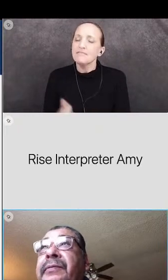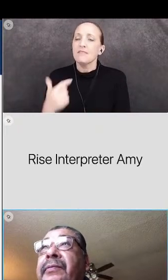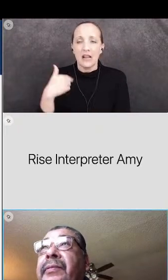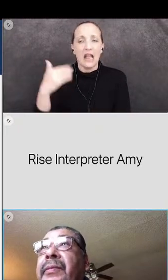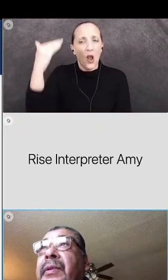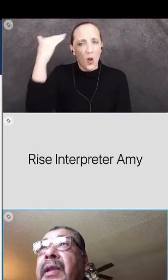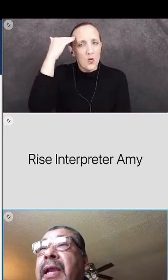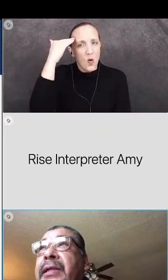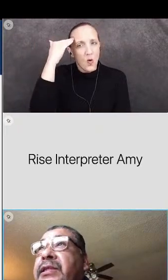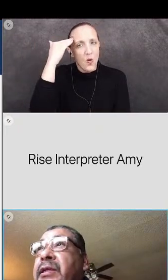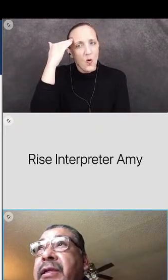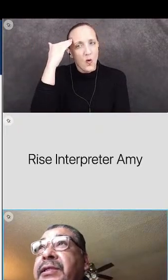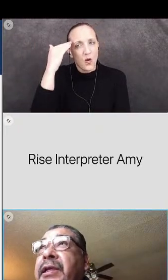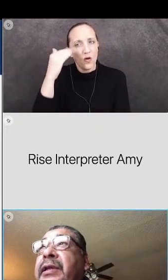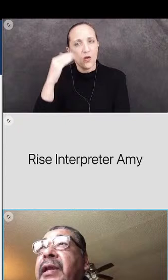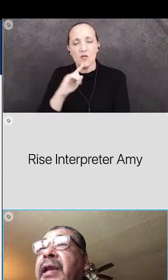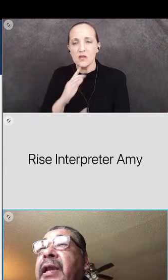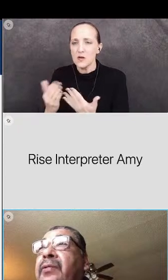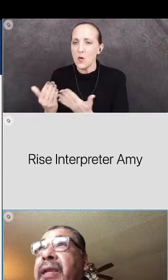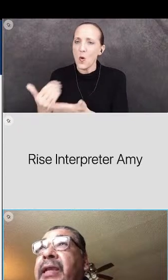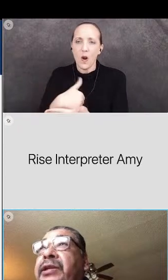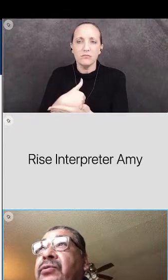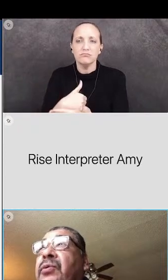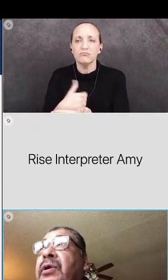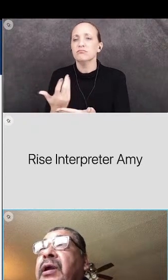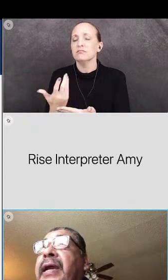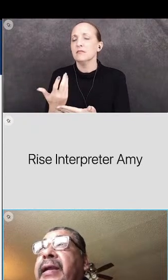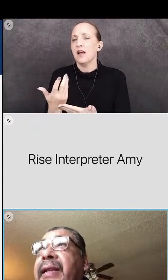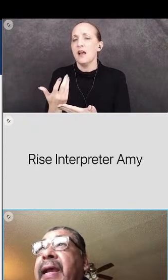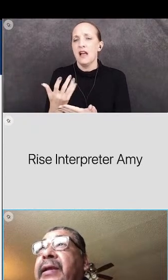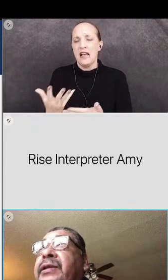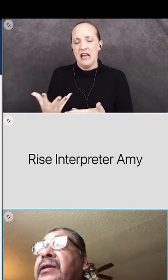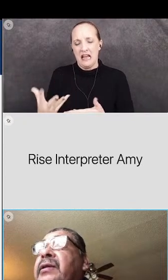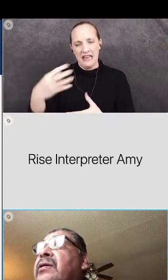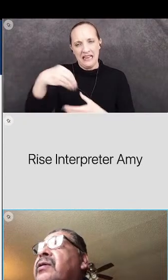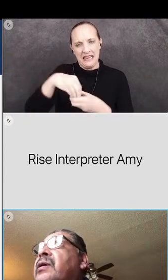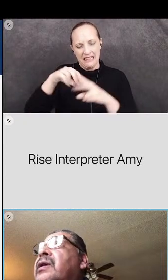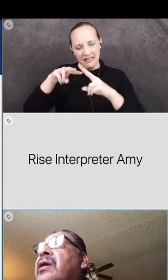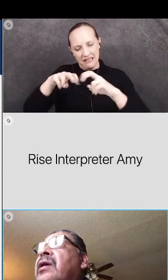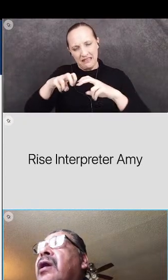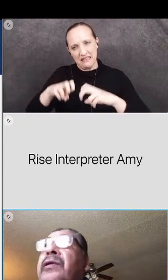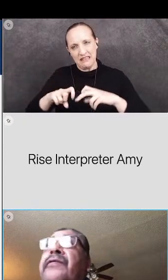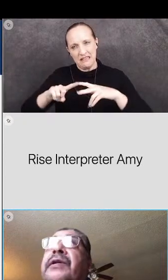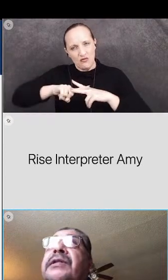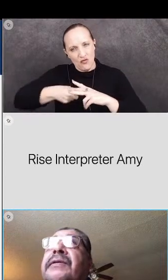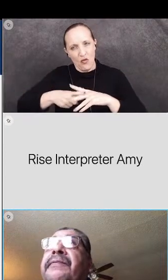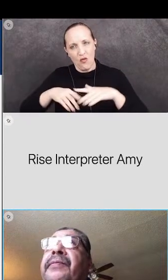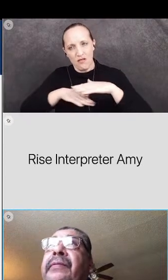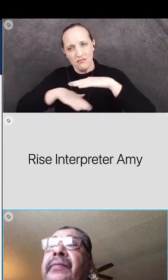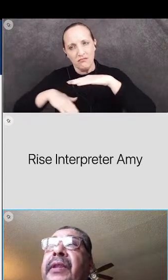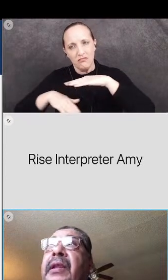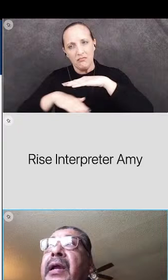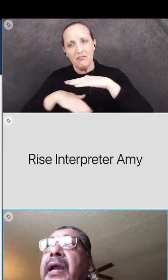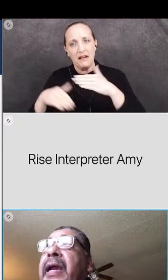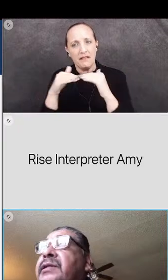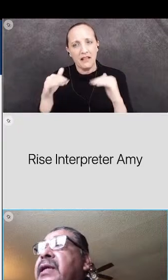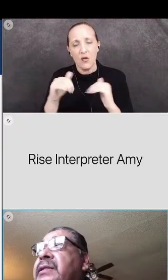encompassing and it's holistic and we need to work at that, all of us,